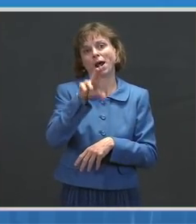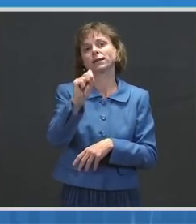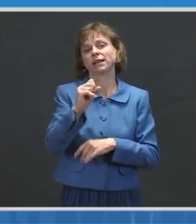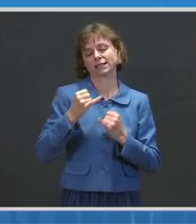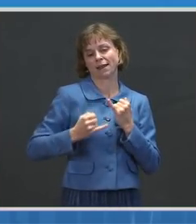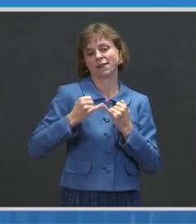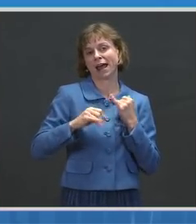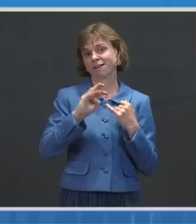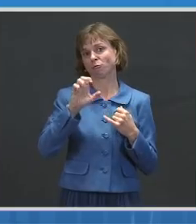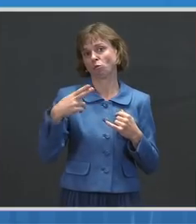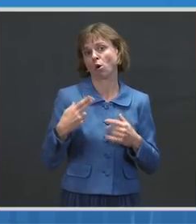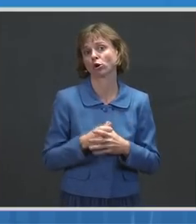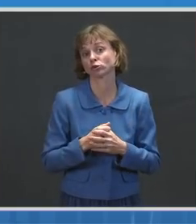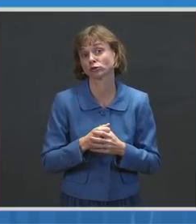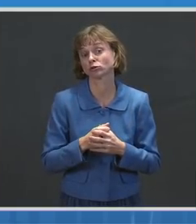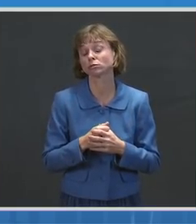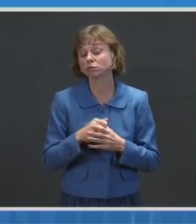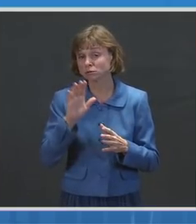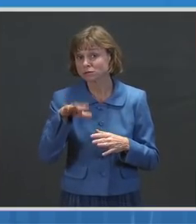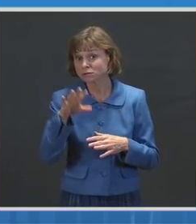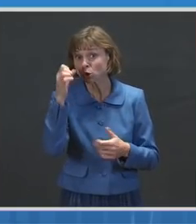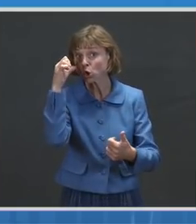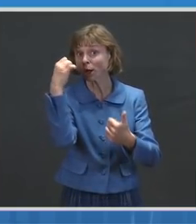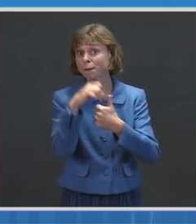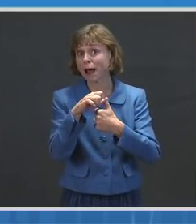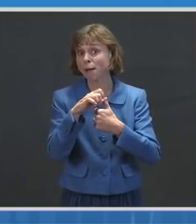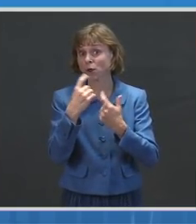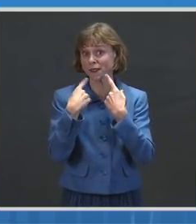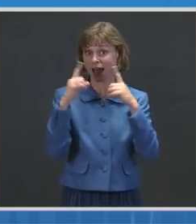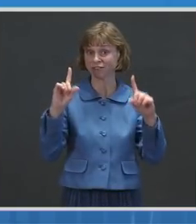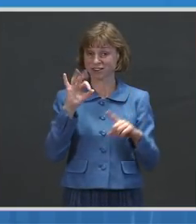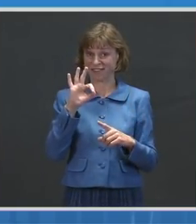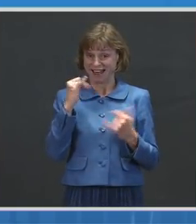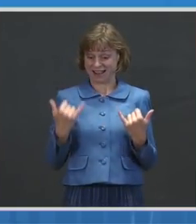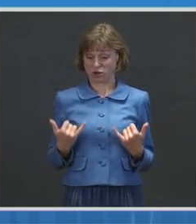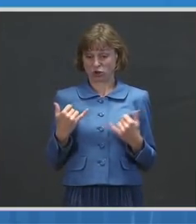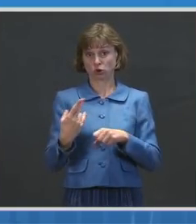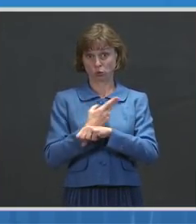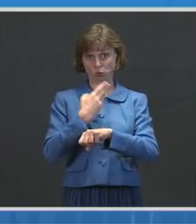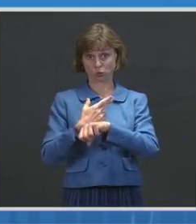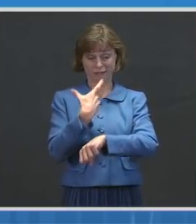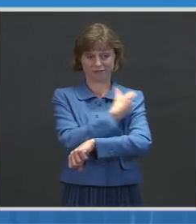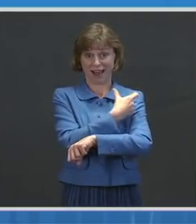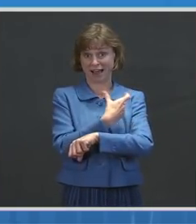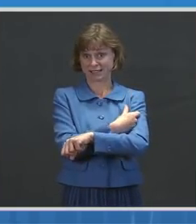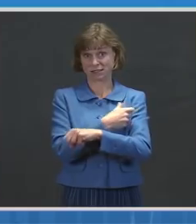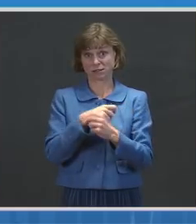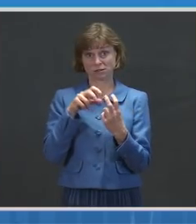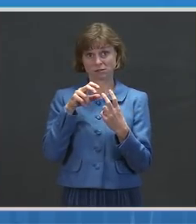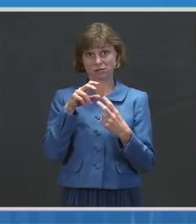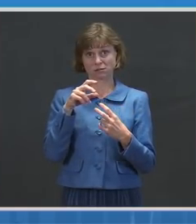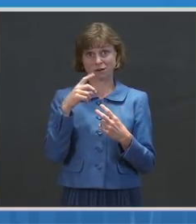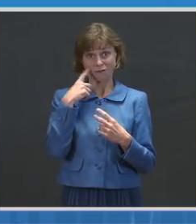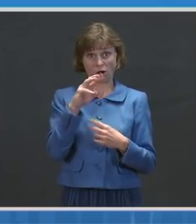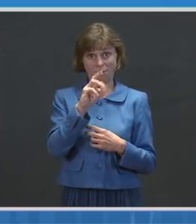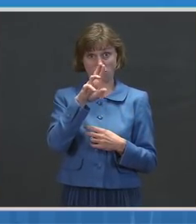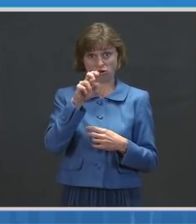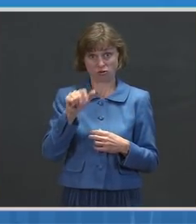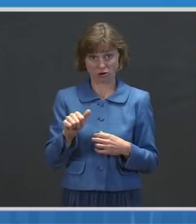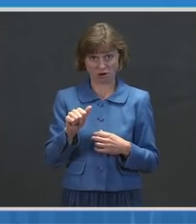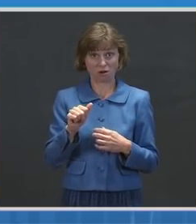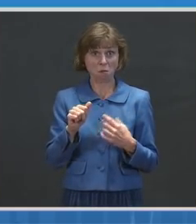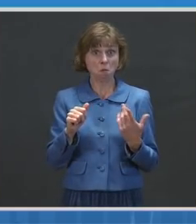that the efficacy of the currently utilized vaccines, the two mRNA, are quite effective